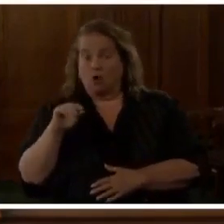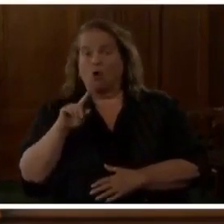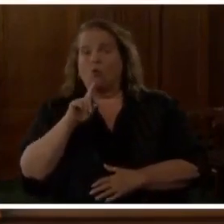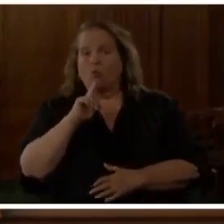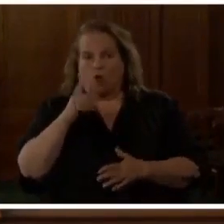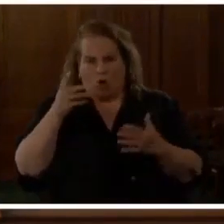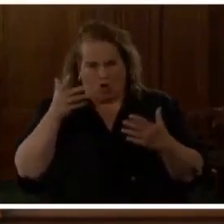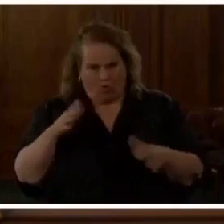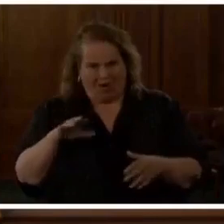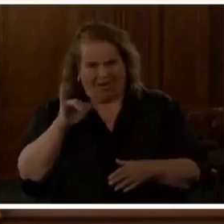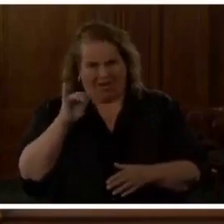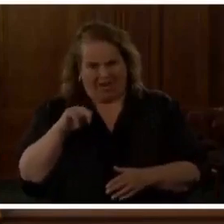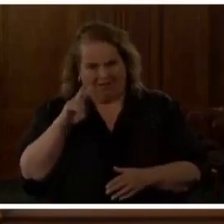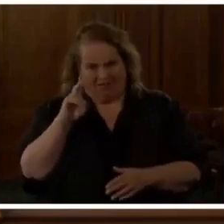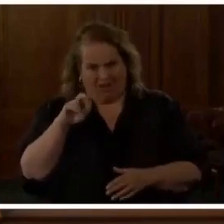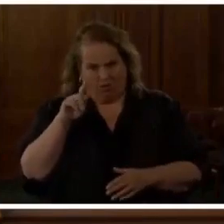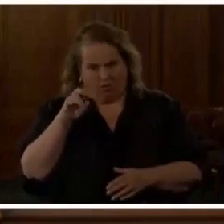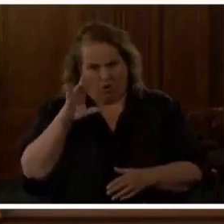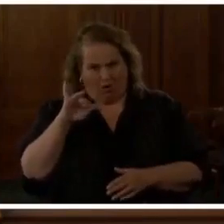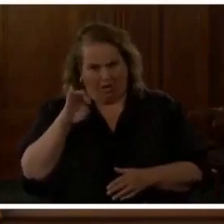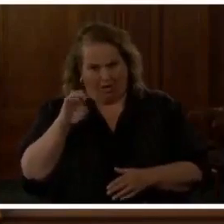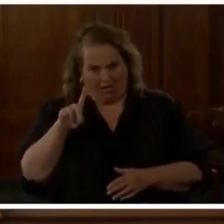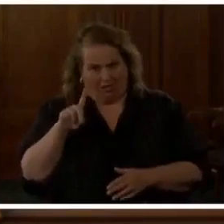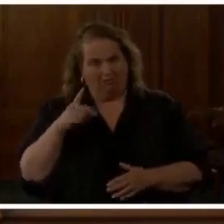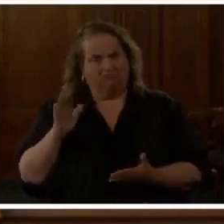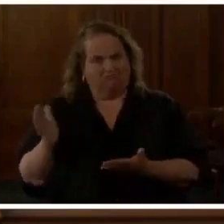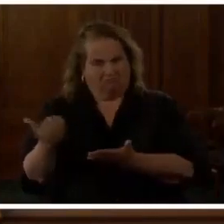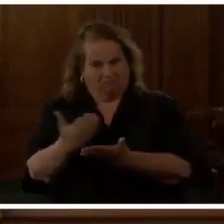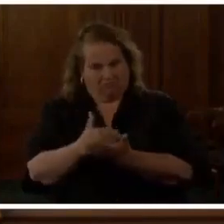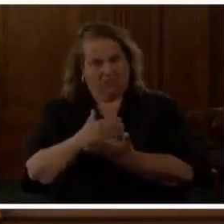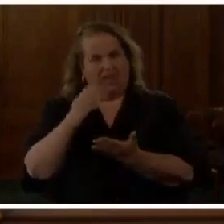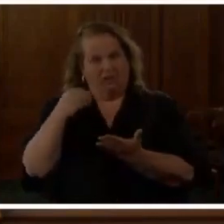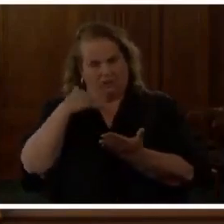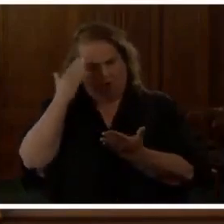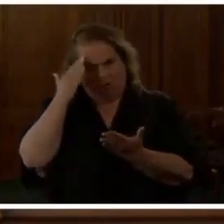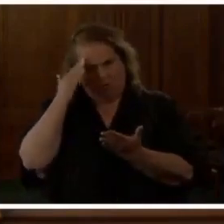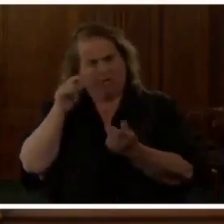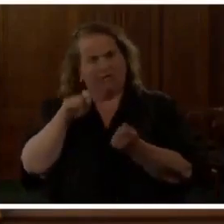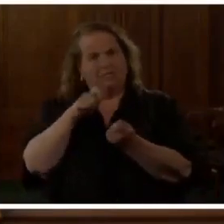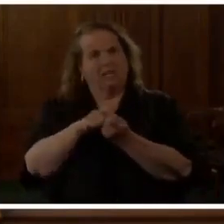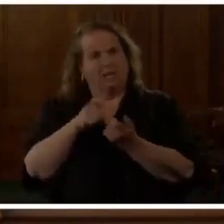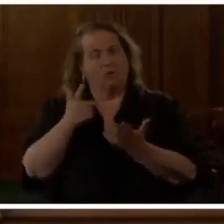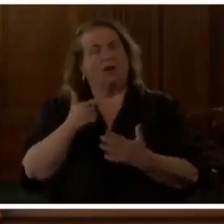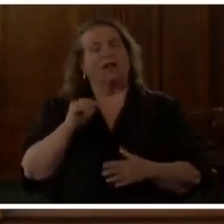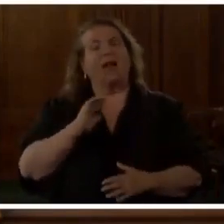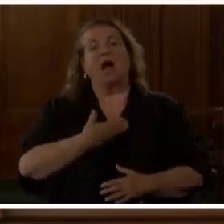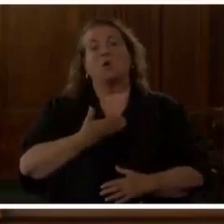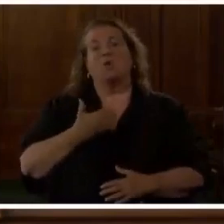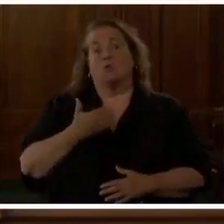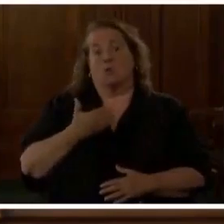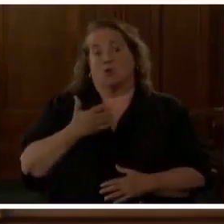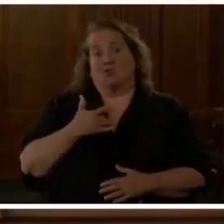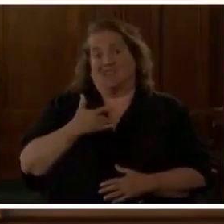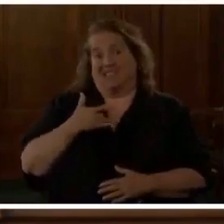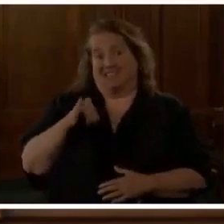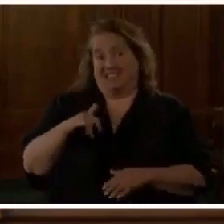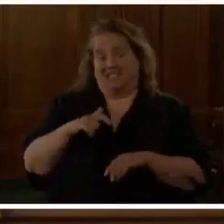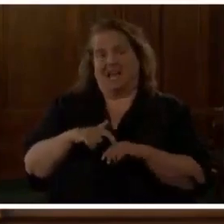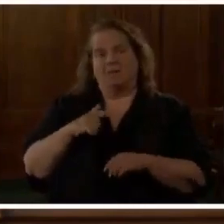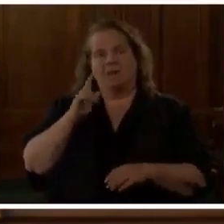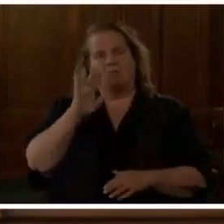inventoried. And it is our belief at this time that approximately 18